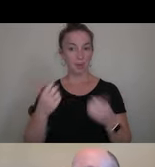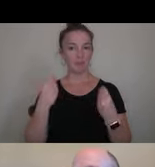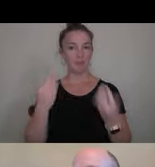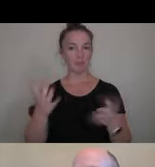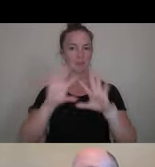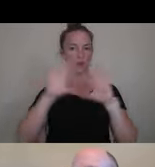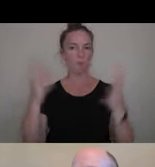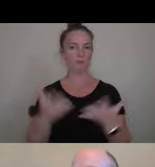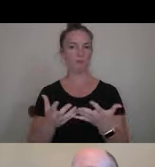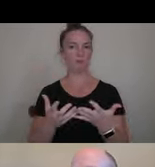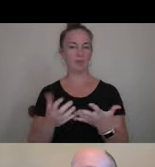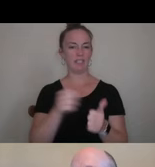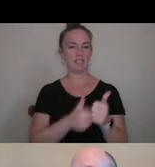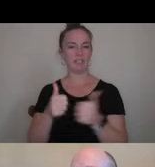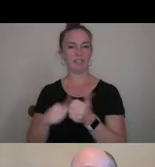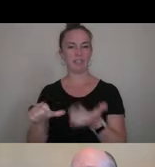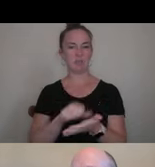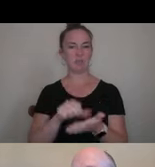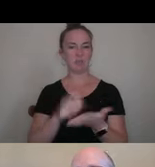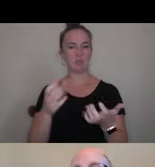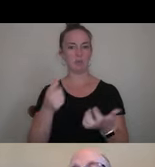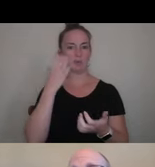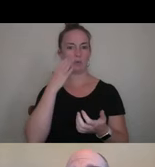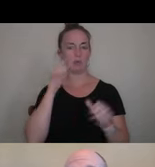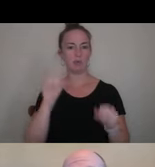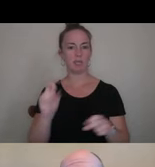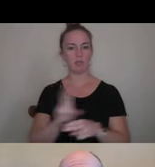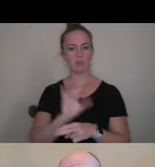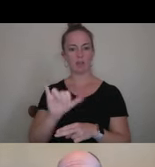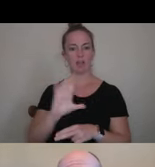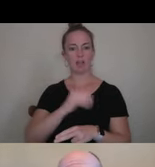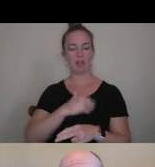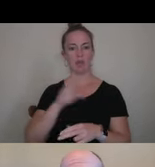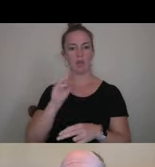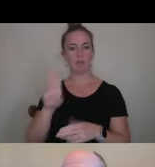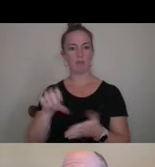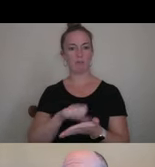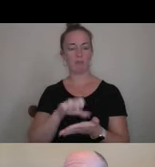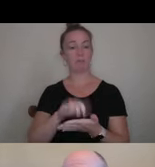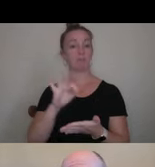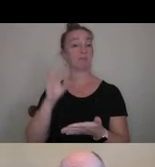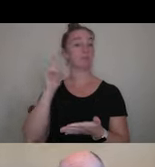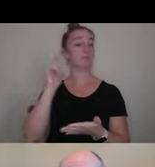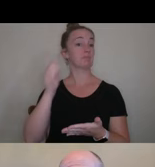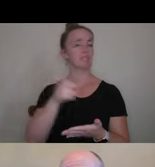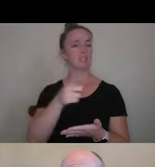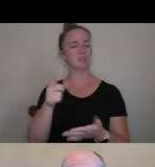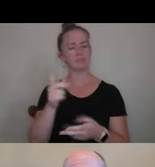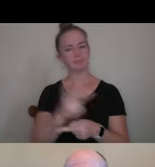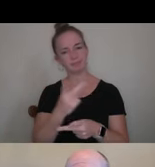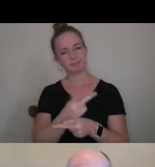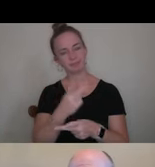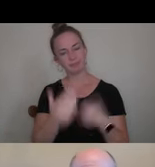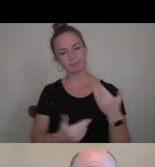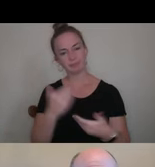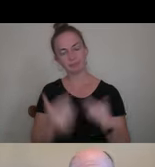pages. I wanted you to know you can get to those on our website. If at any point along the way, uh, you're, you're working through this process,